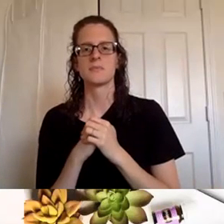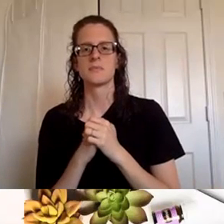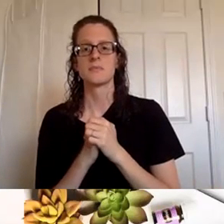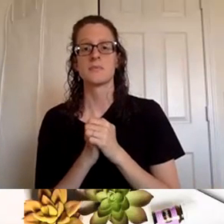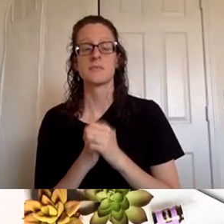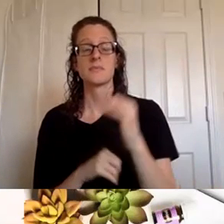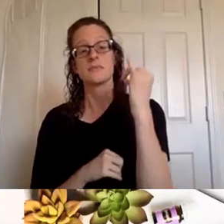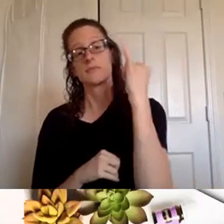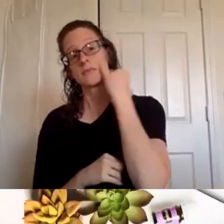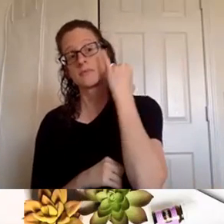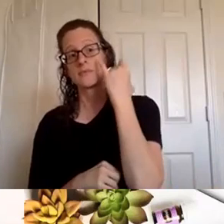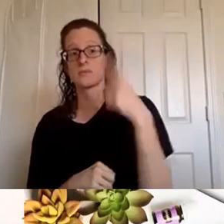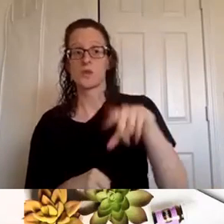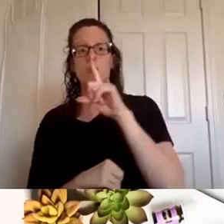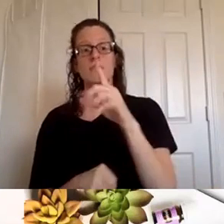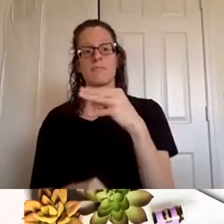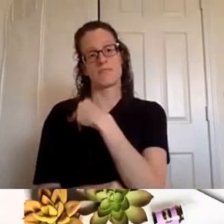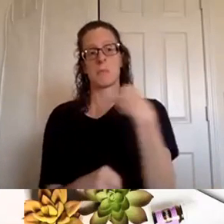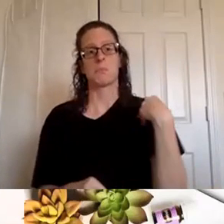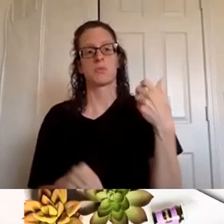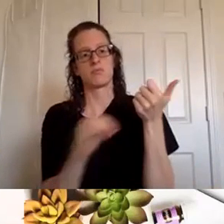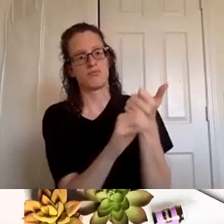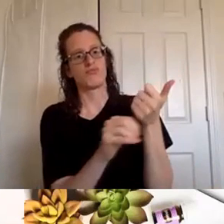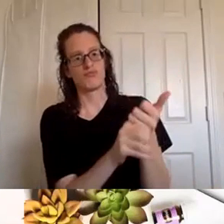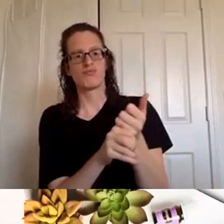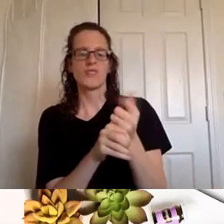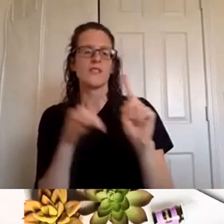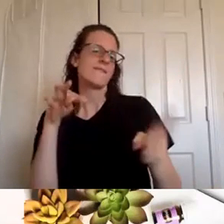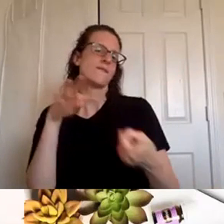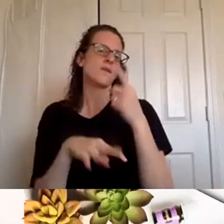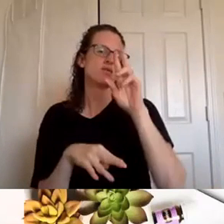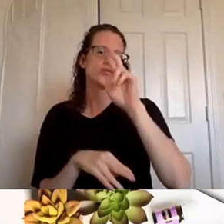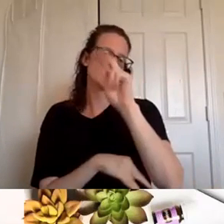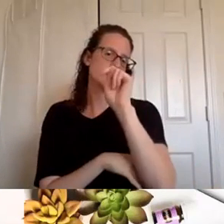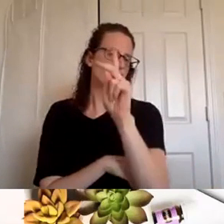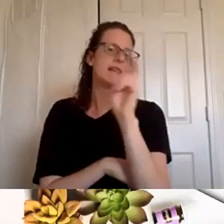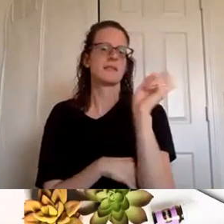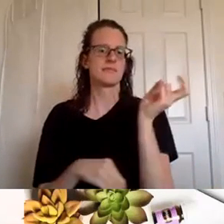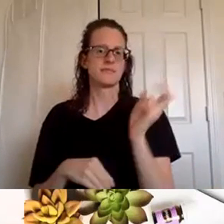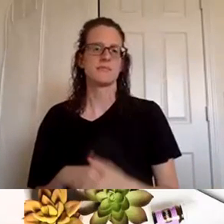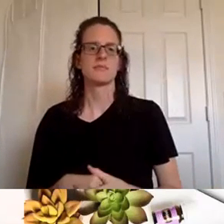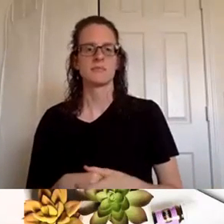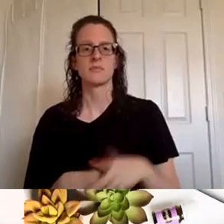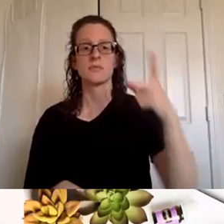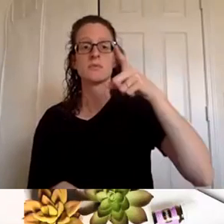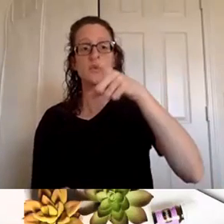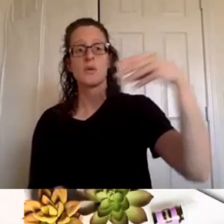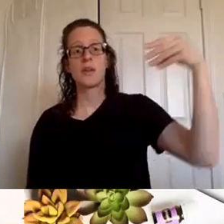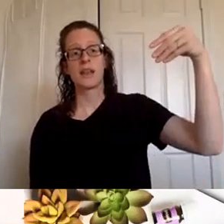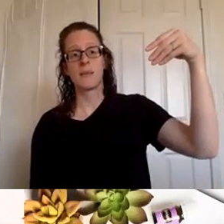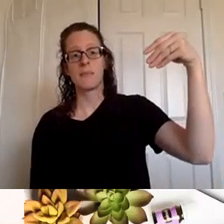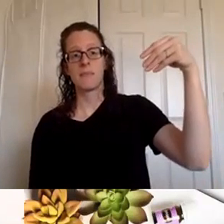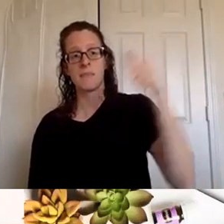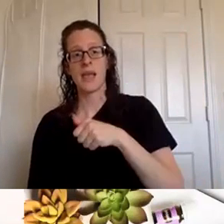you are a distributor that's the very first rank um you get paid out on